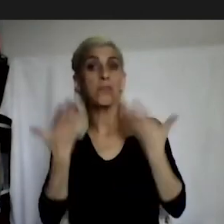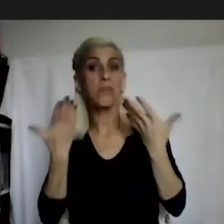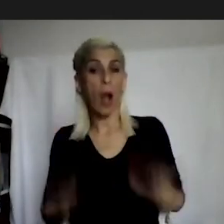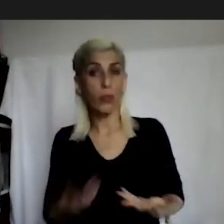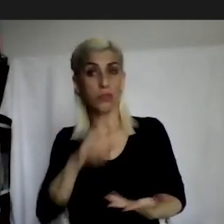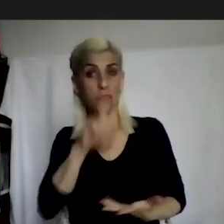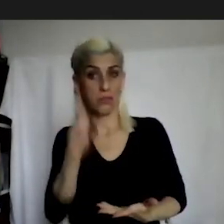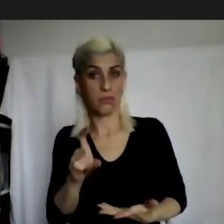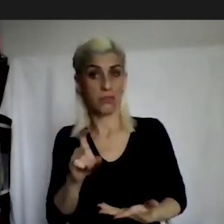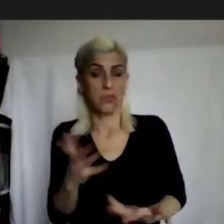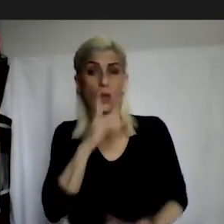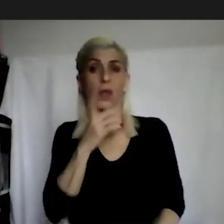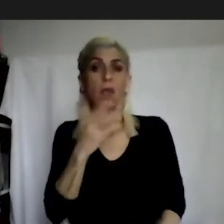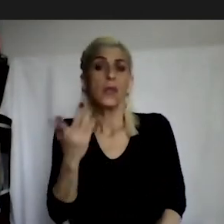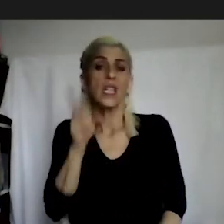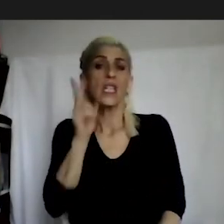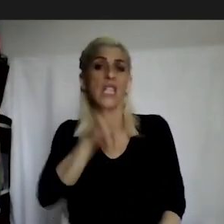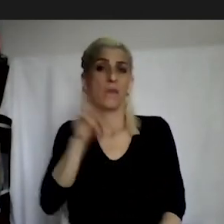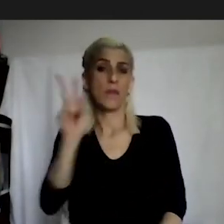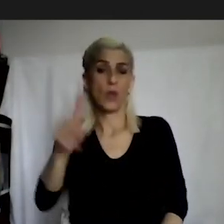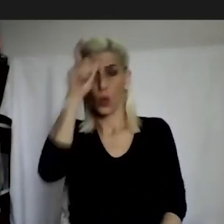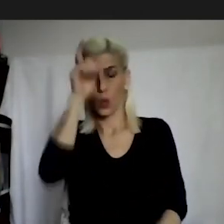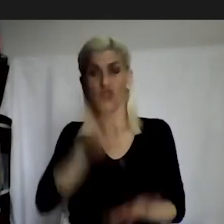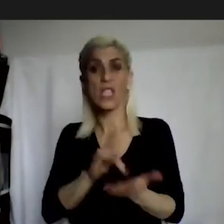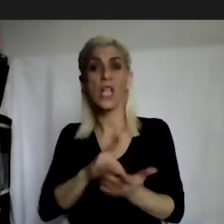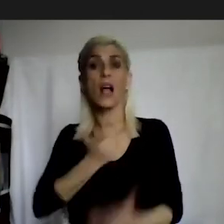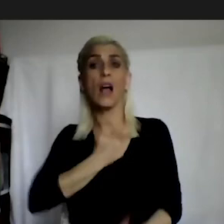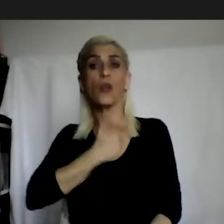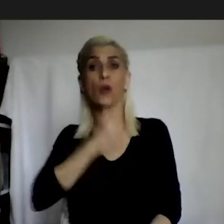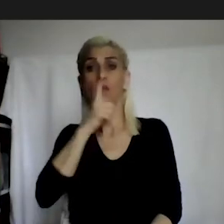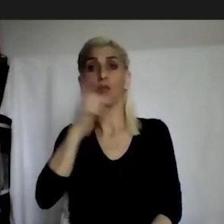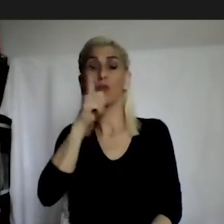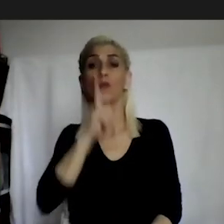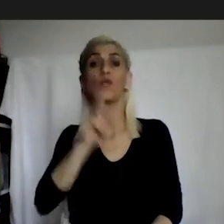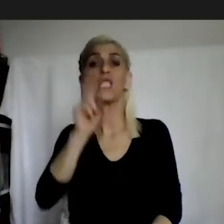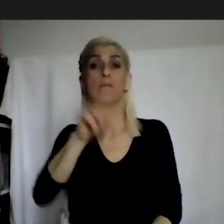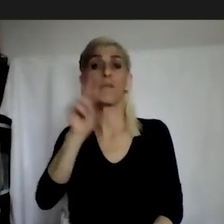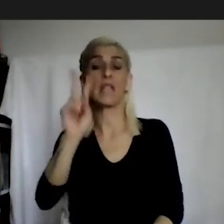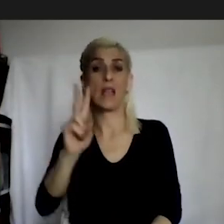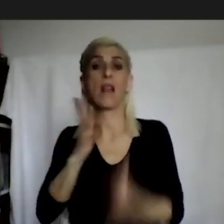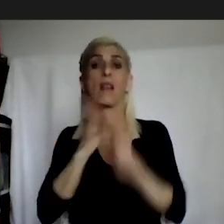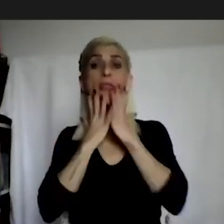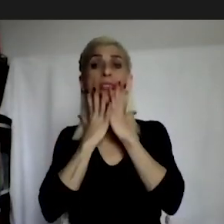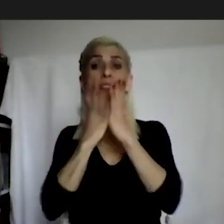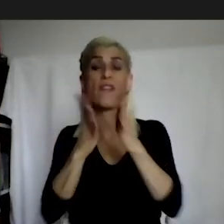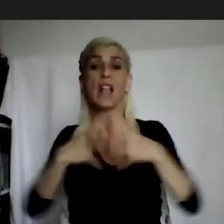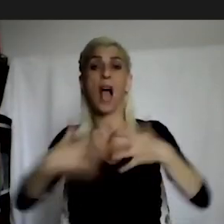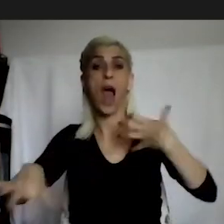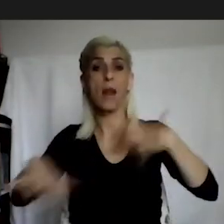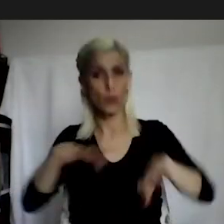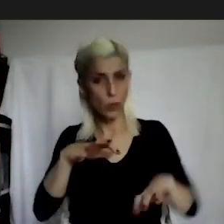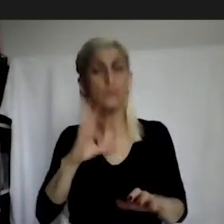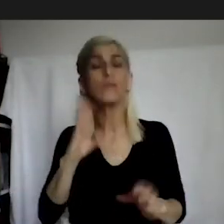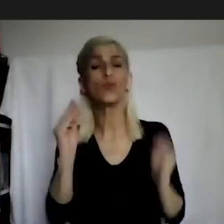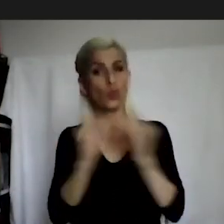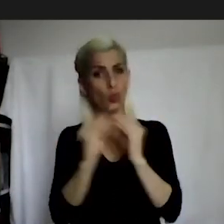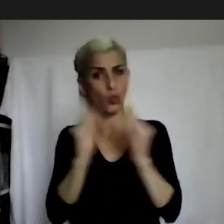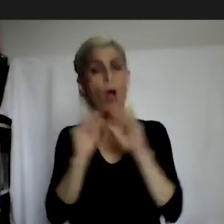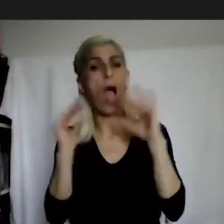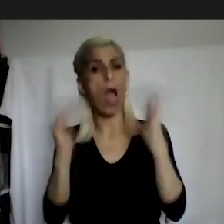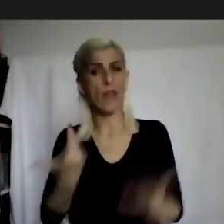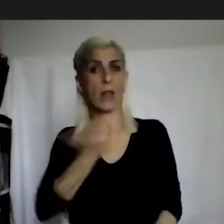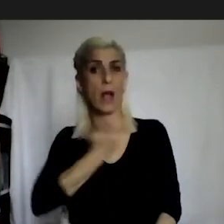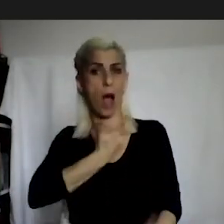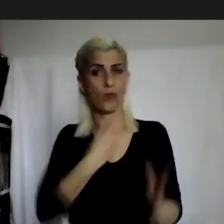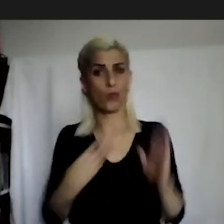Turkish Penal Code, Article 122. It's described as a crime exactly in the Turkish Penal Code, Article